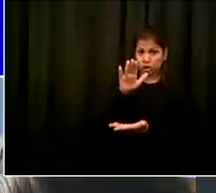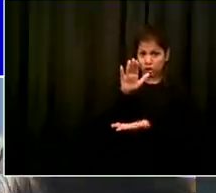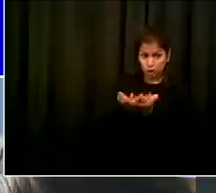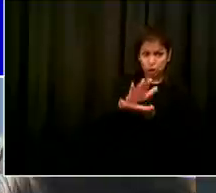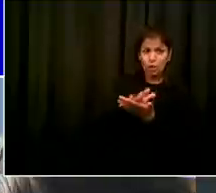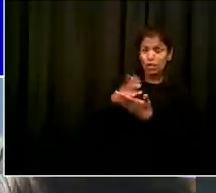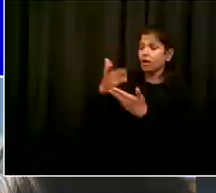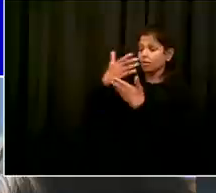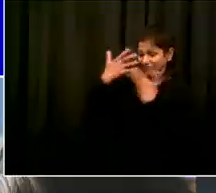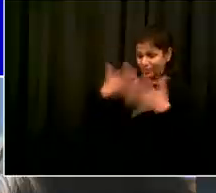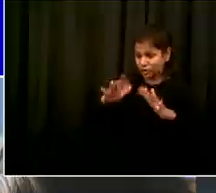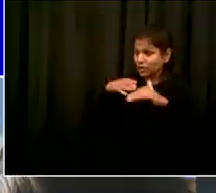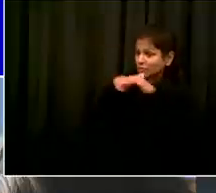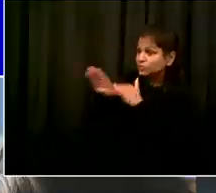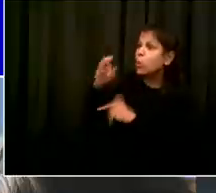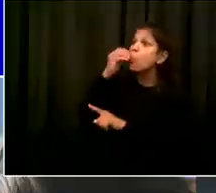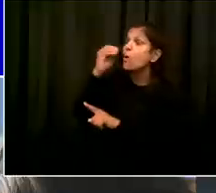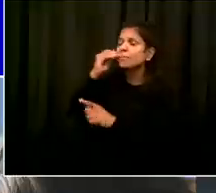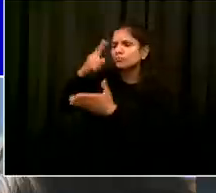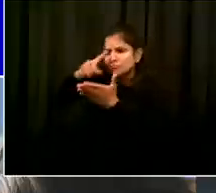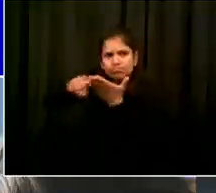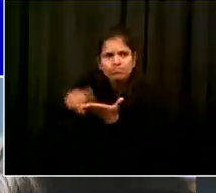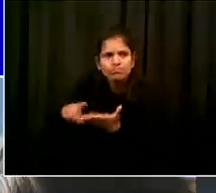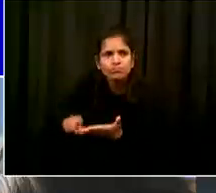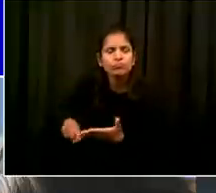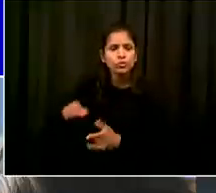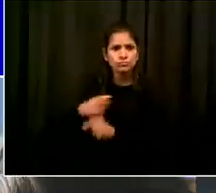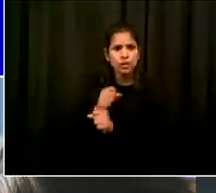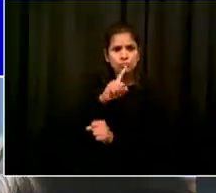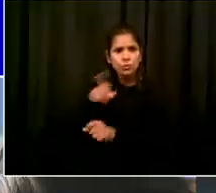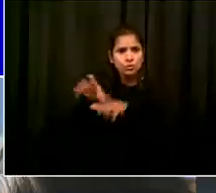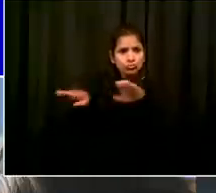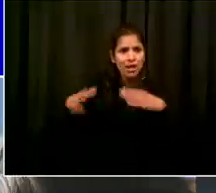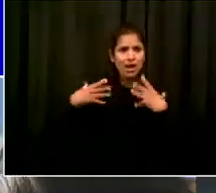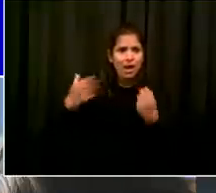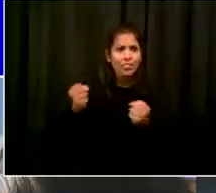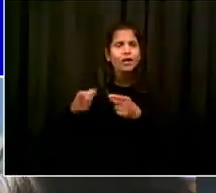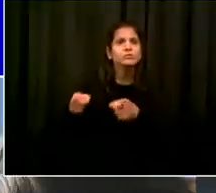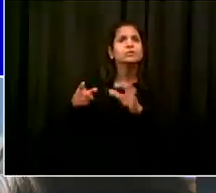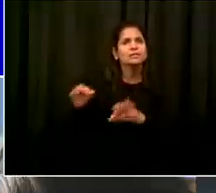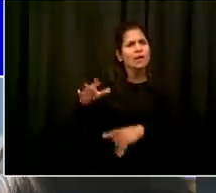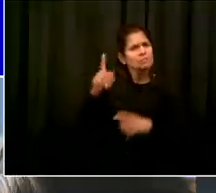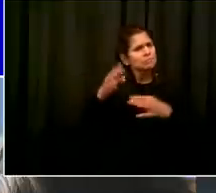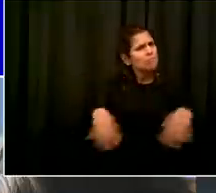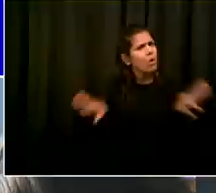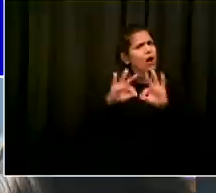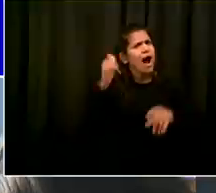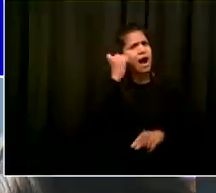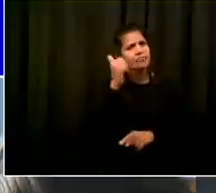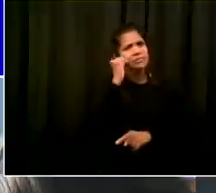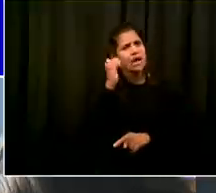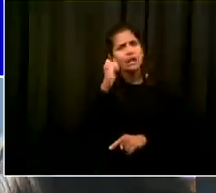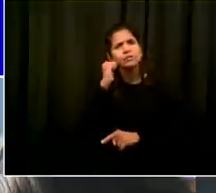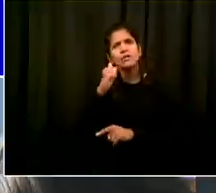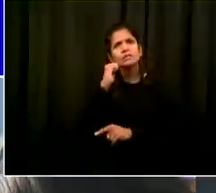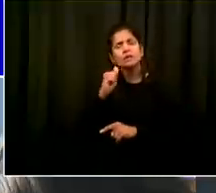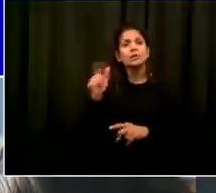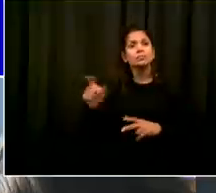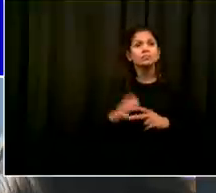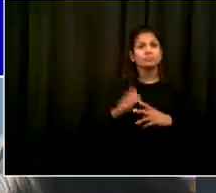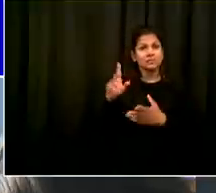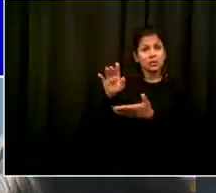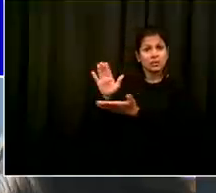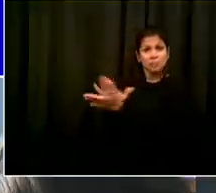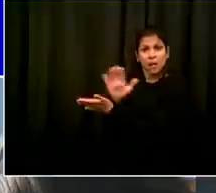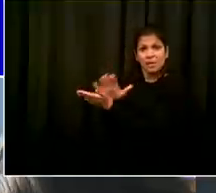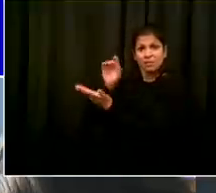your school has it you can send it in online or put it in your child's book bag they can bring it with them show it to the folks at school when they get there